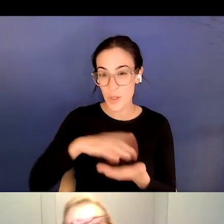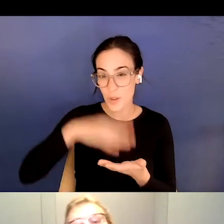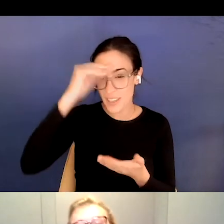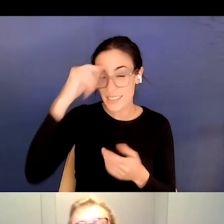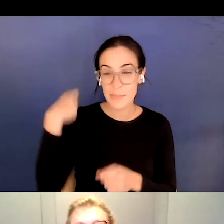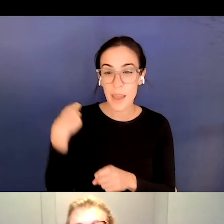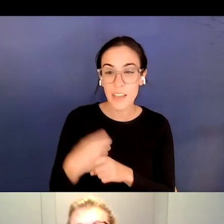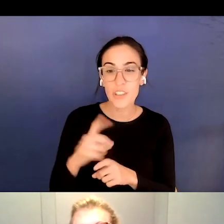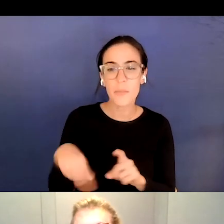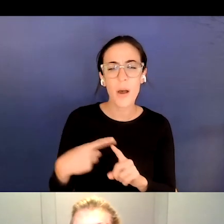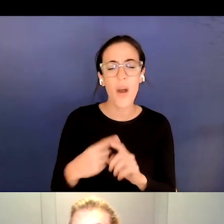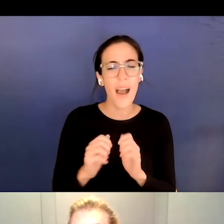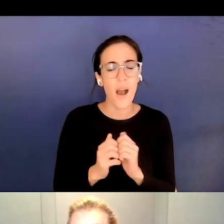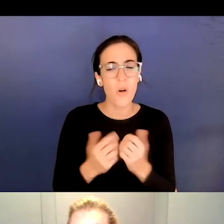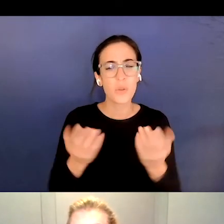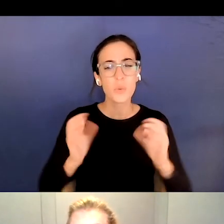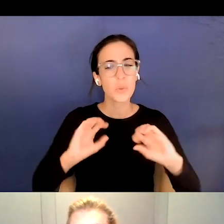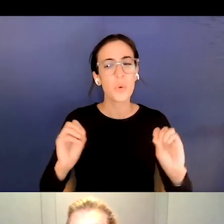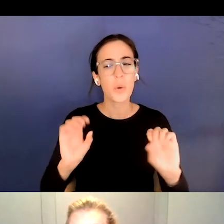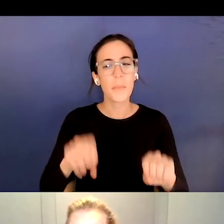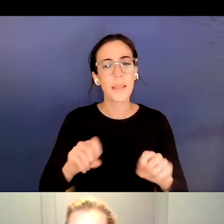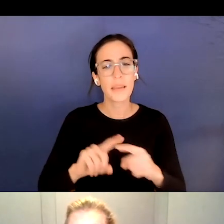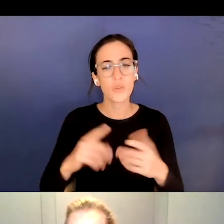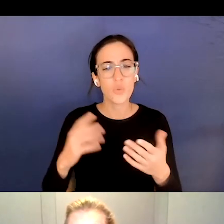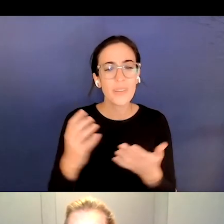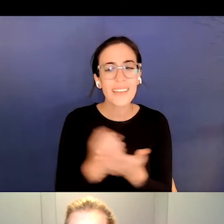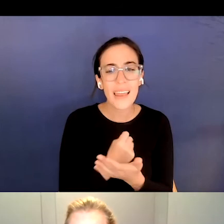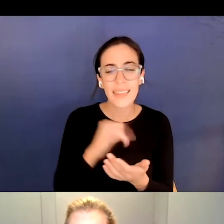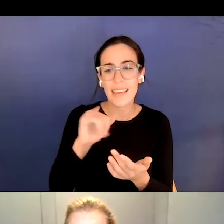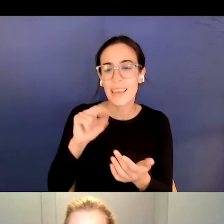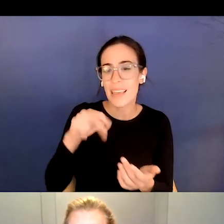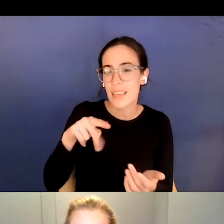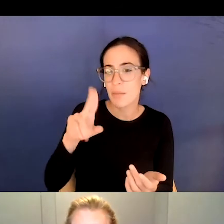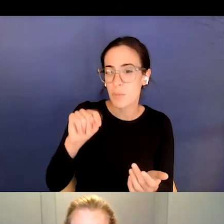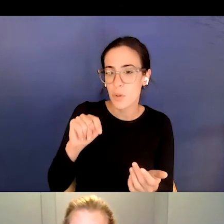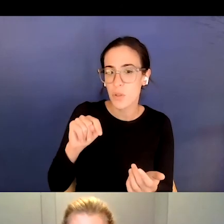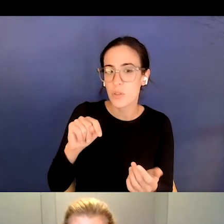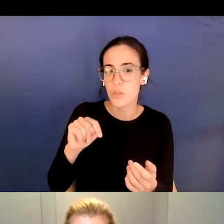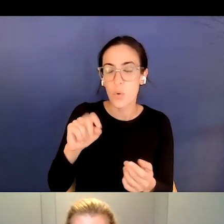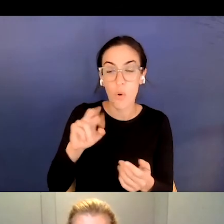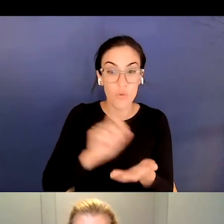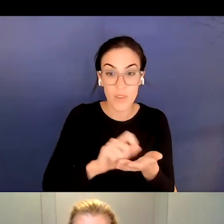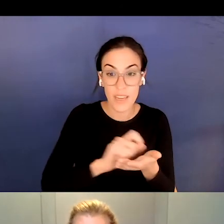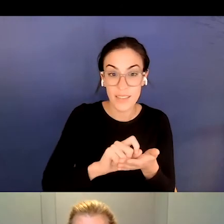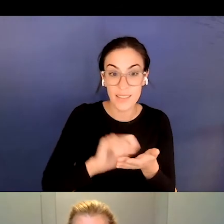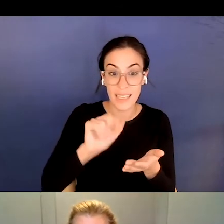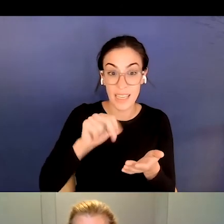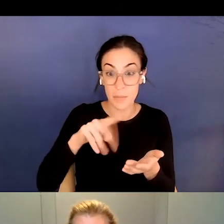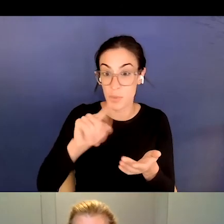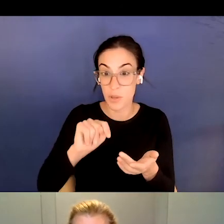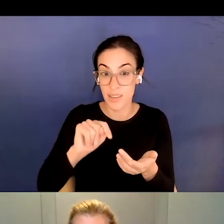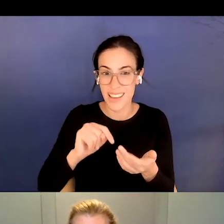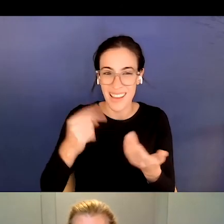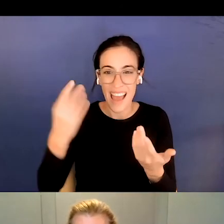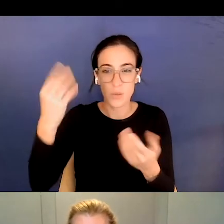there was no ability to get the input, spoken input, or even written input in Spanish outside of the